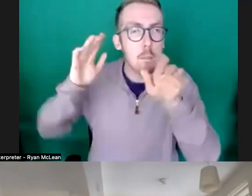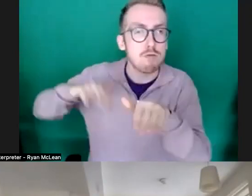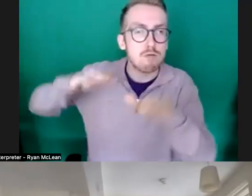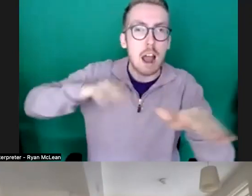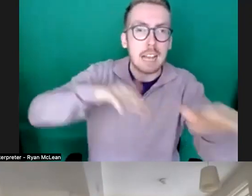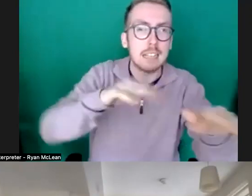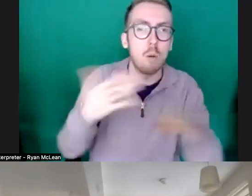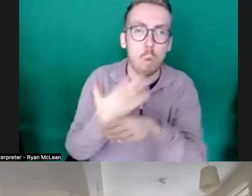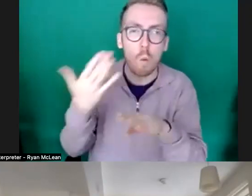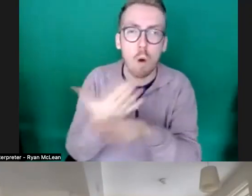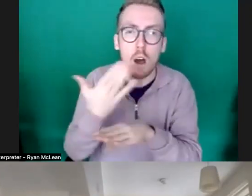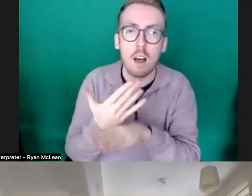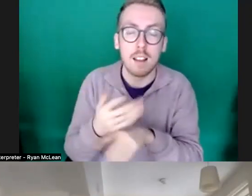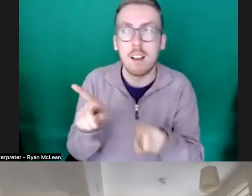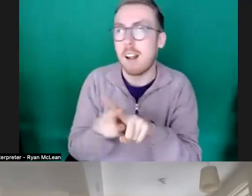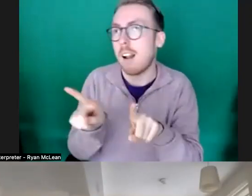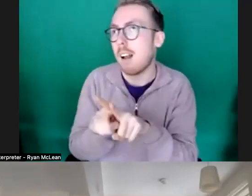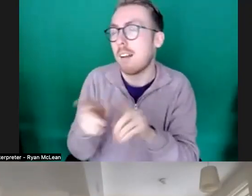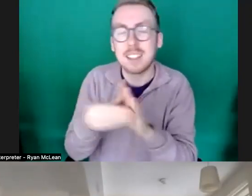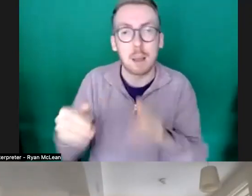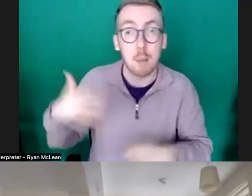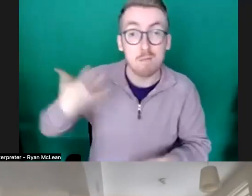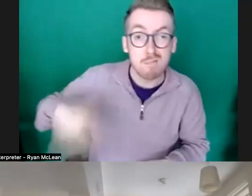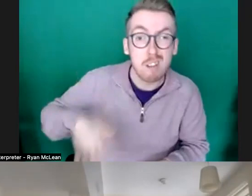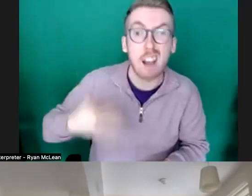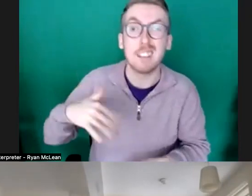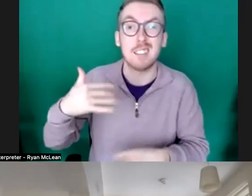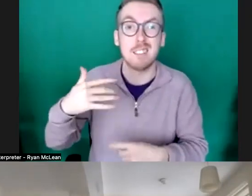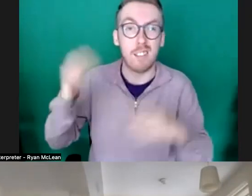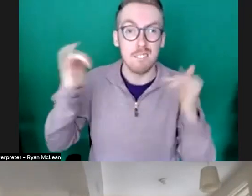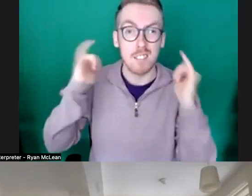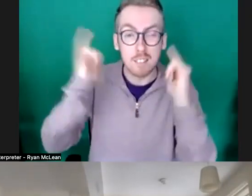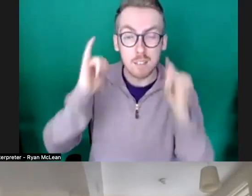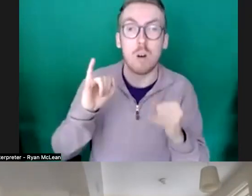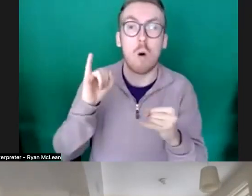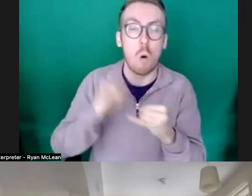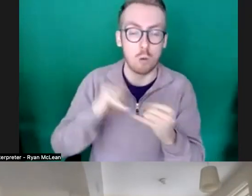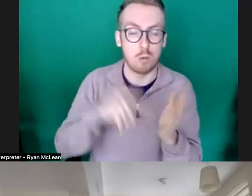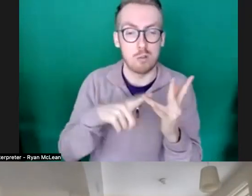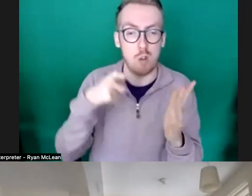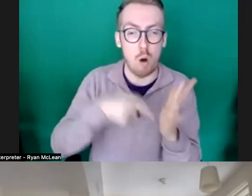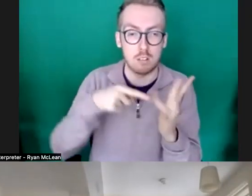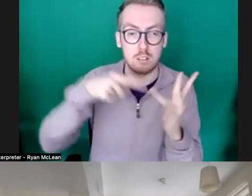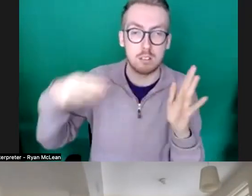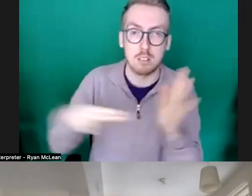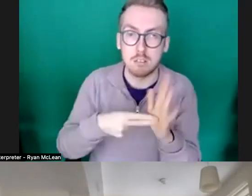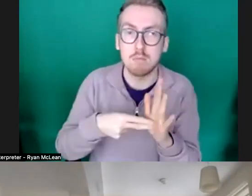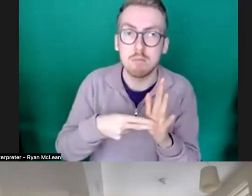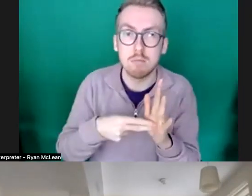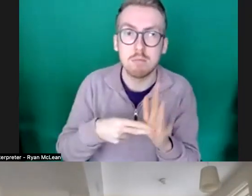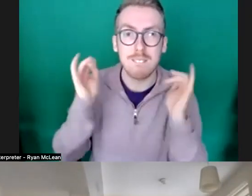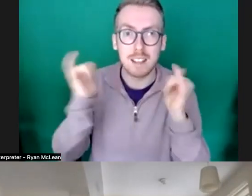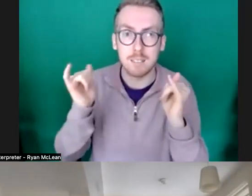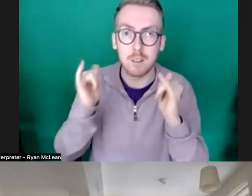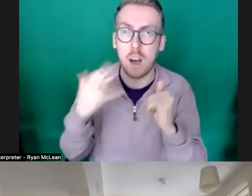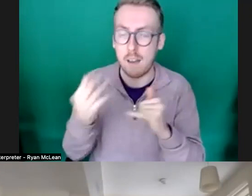so a lot of festivals like brighton festival or stockton festival um have community-led kind of parades that are a big part of their